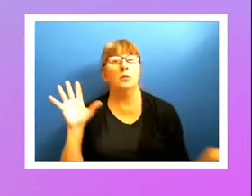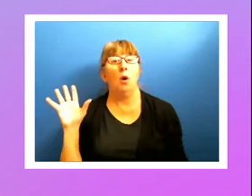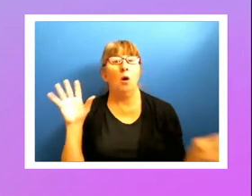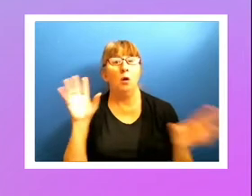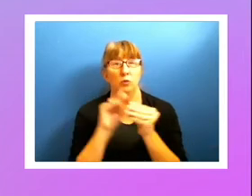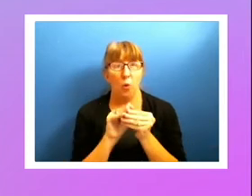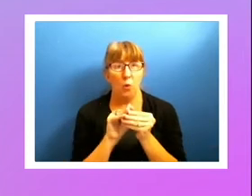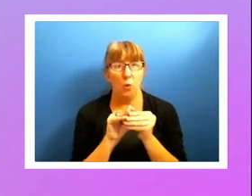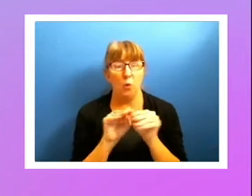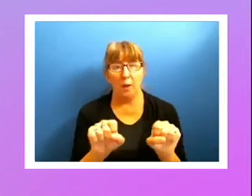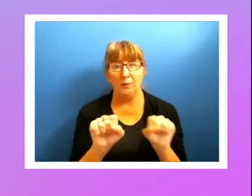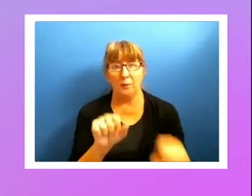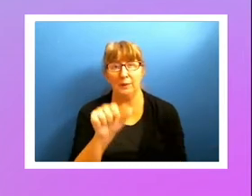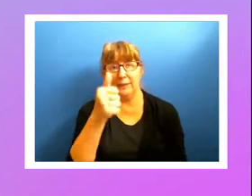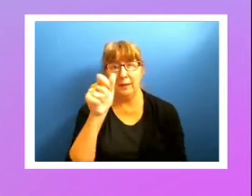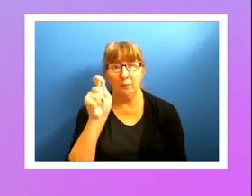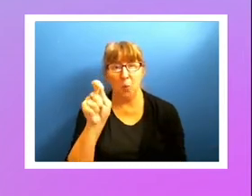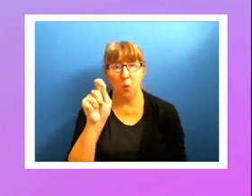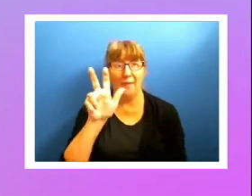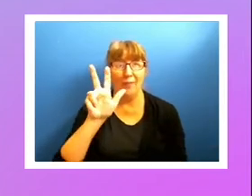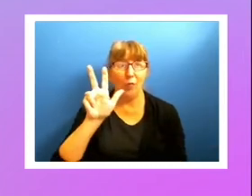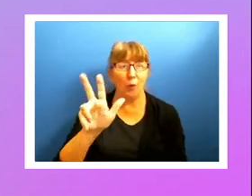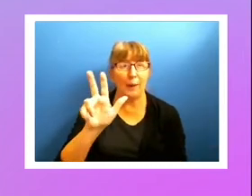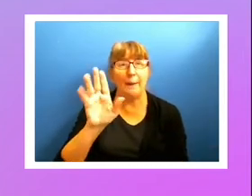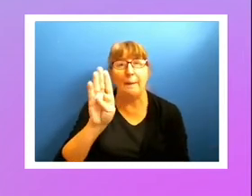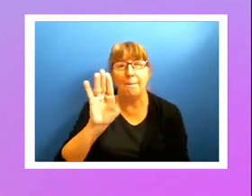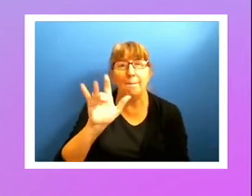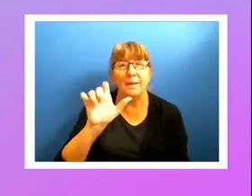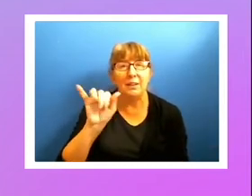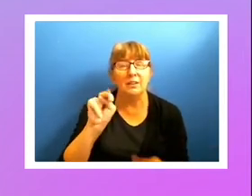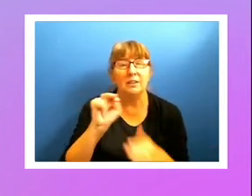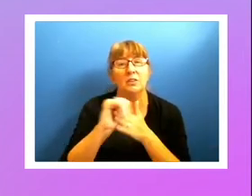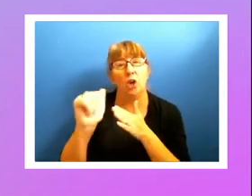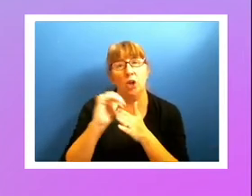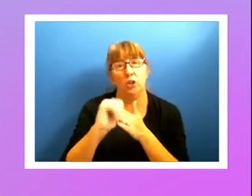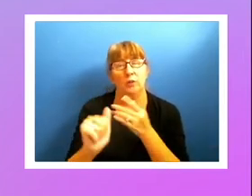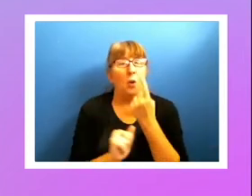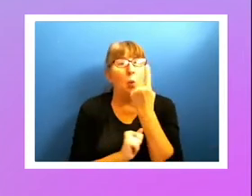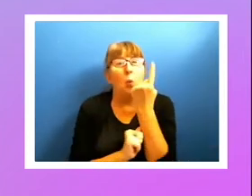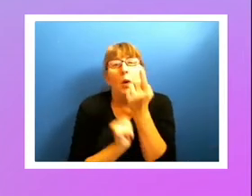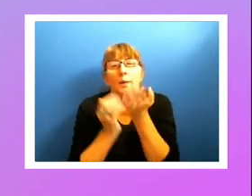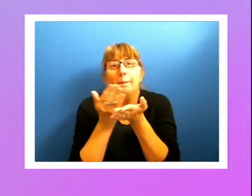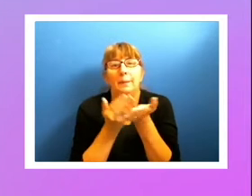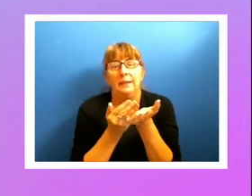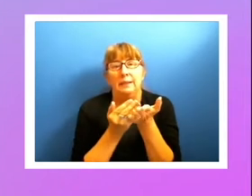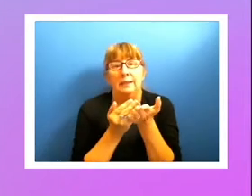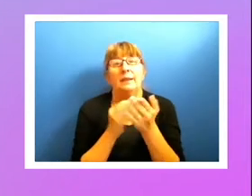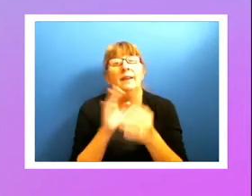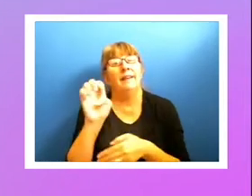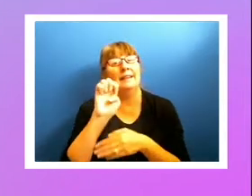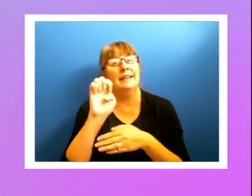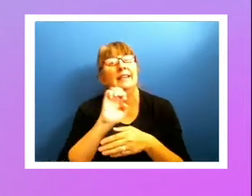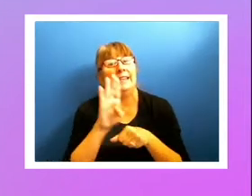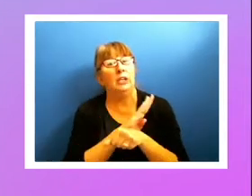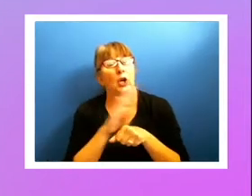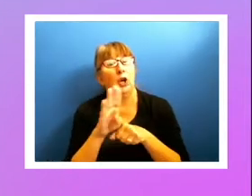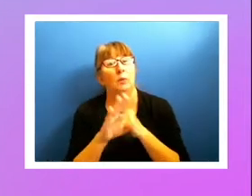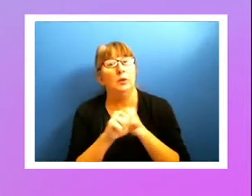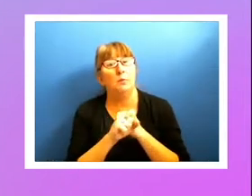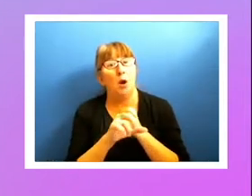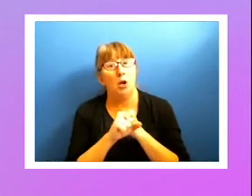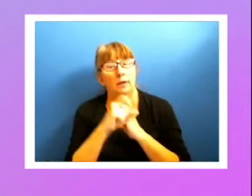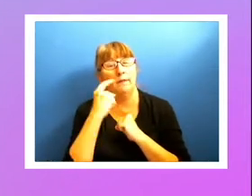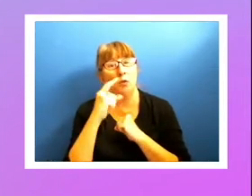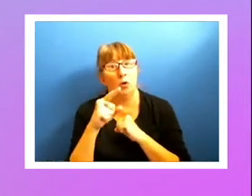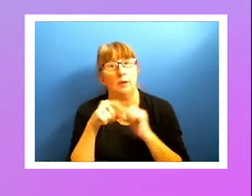there is about $10.3 billion, just that one piece. So that's the e-commerce market size for accessibility.